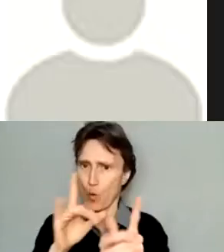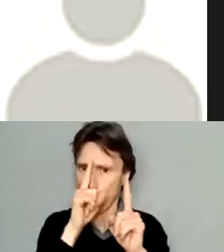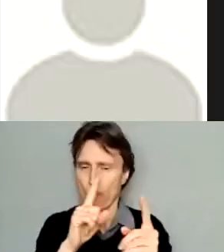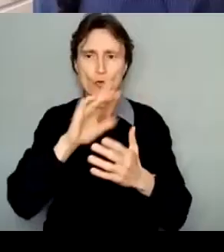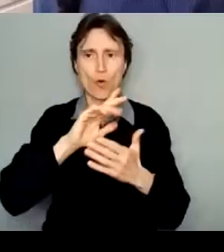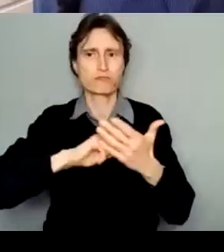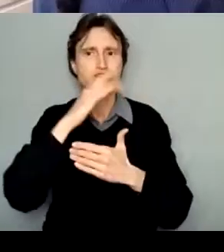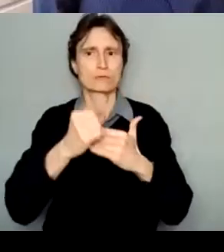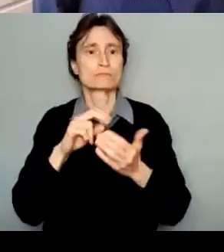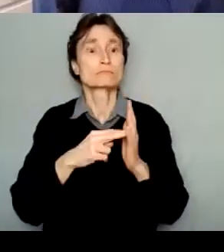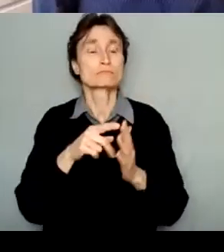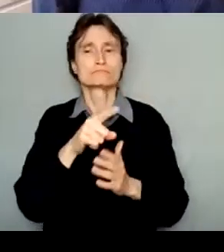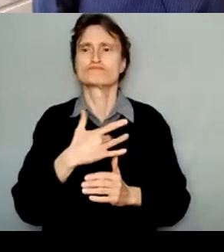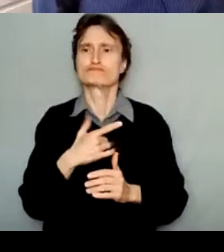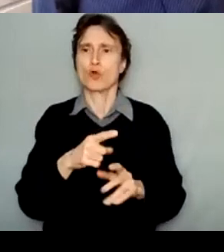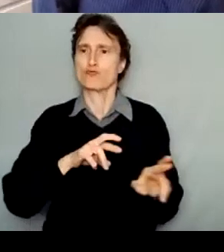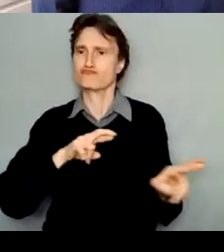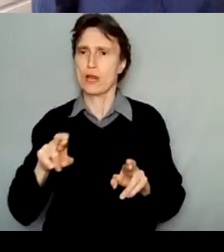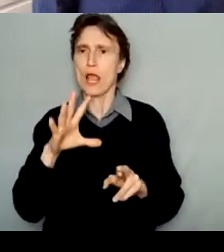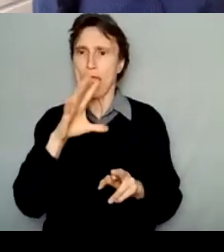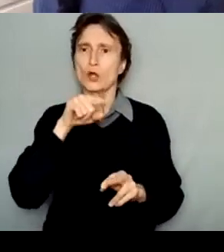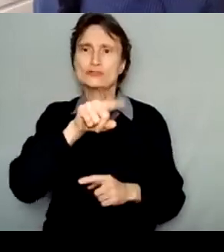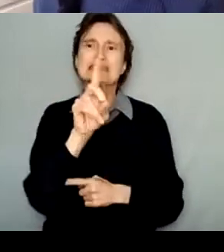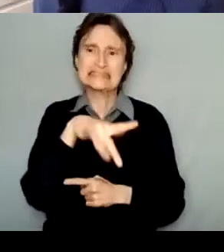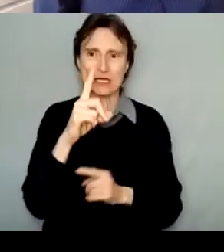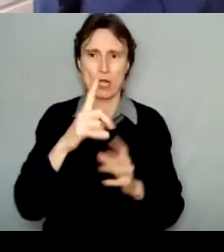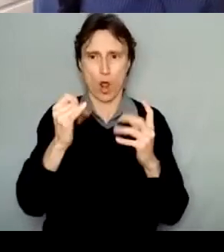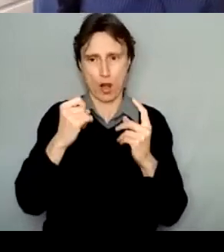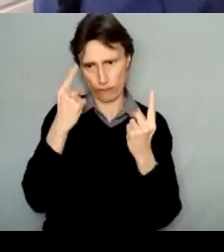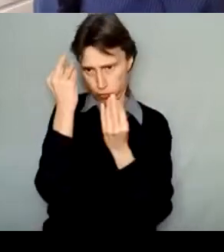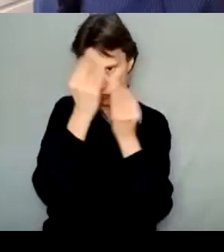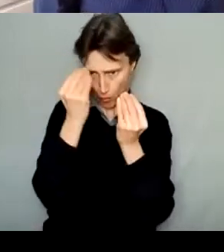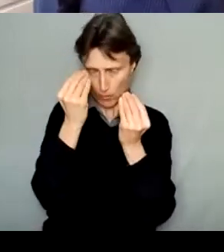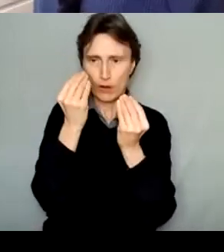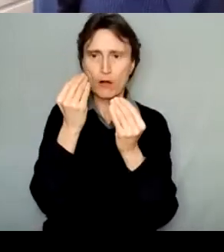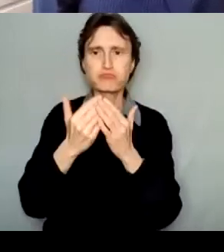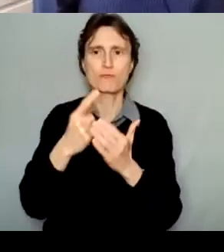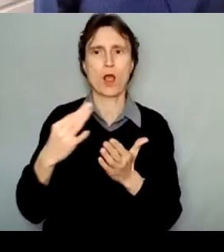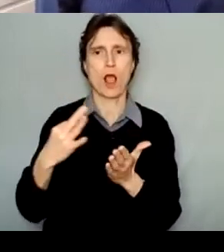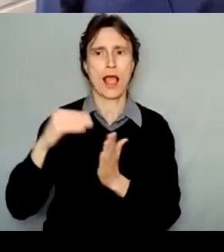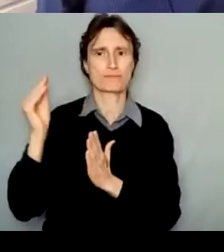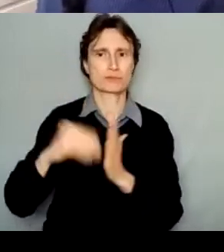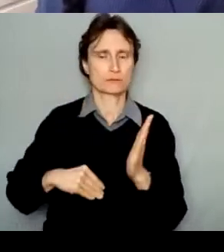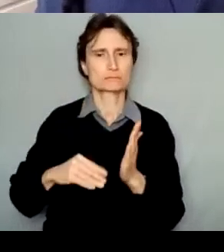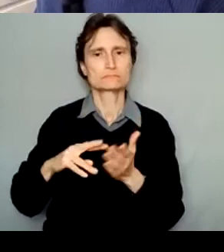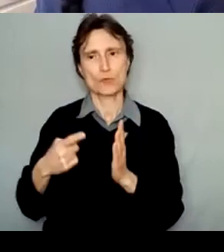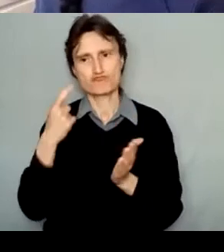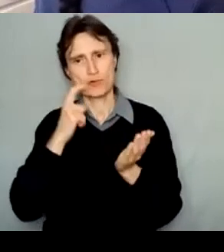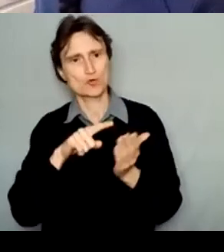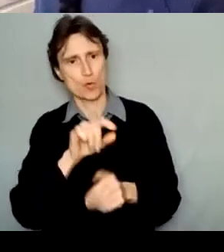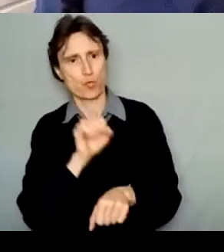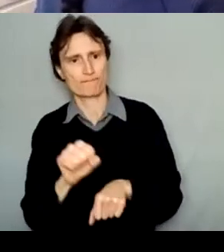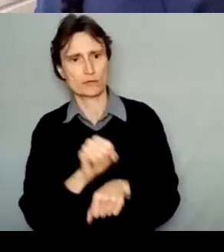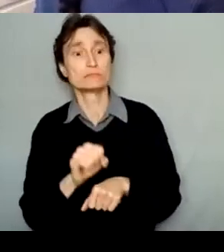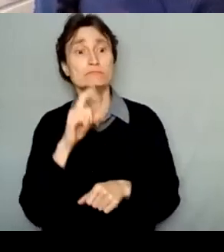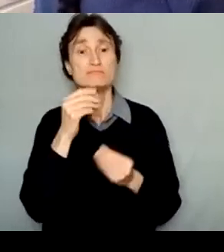sense of readiness and critical awareness within your application. I recommend keeping all four of these criteria